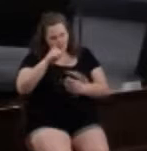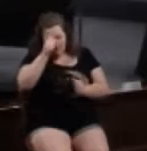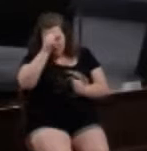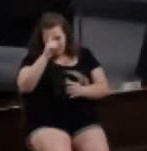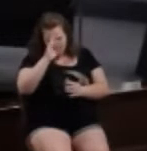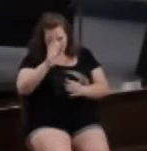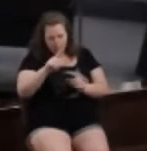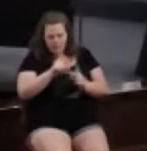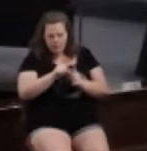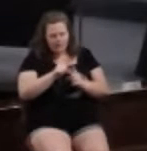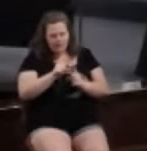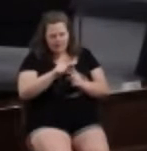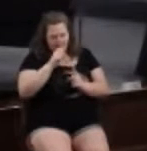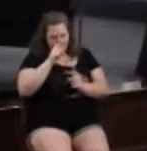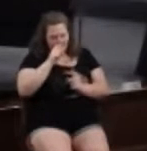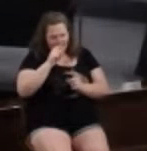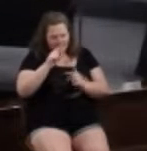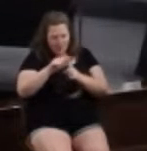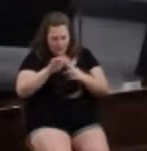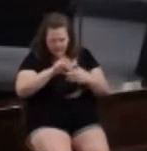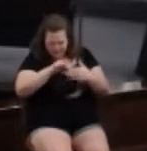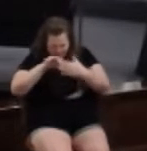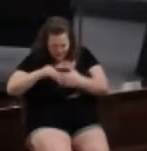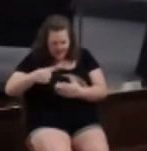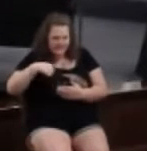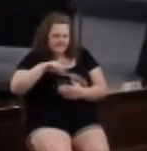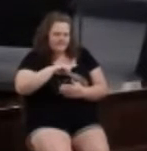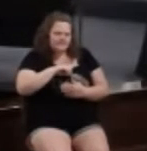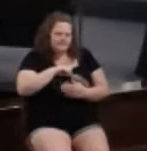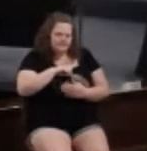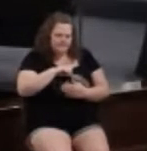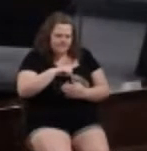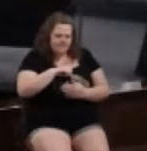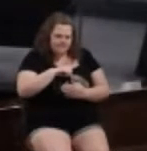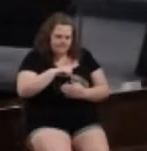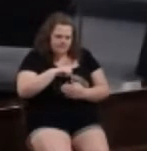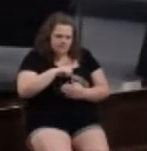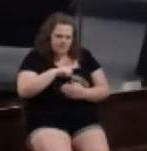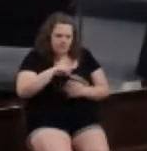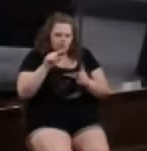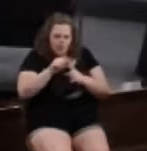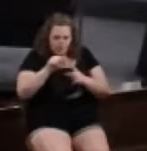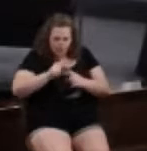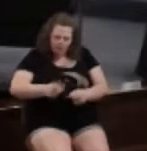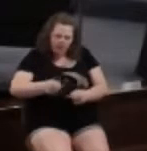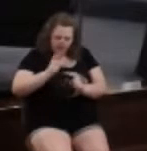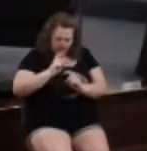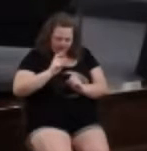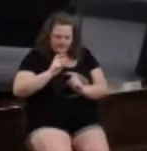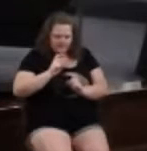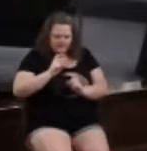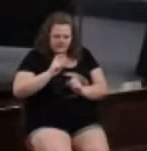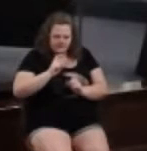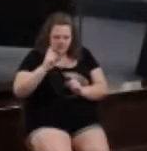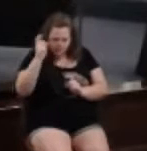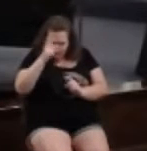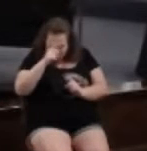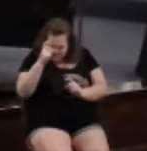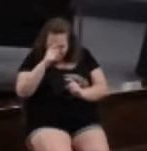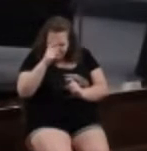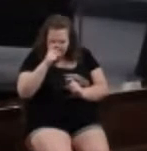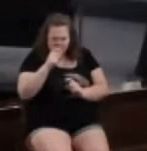your word that guides us your word that gives us wisdom